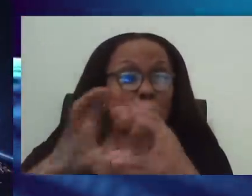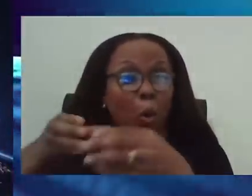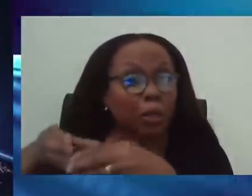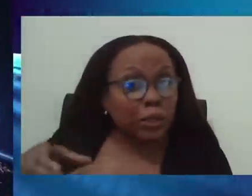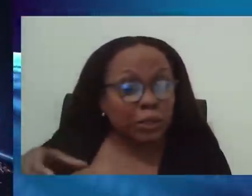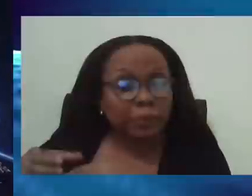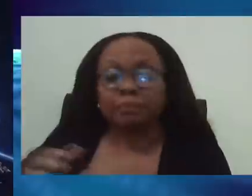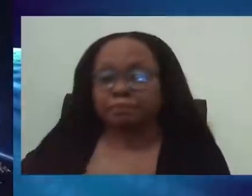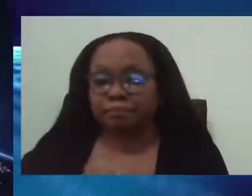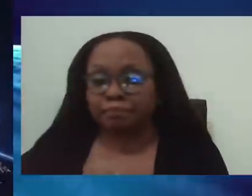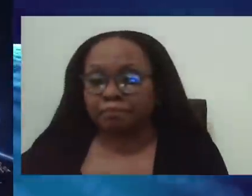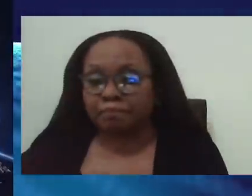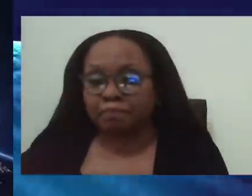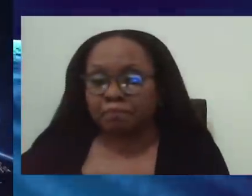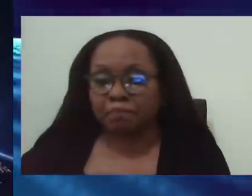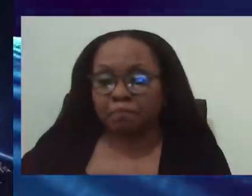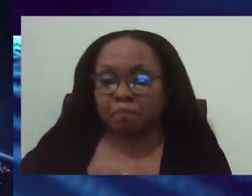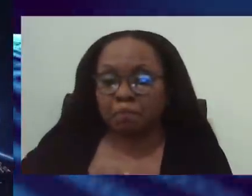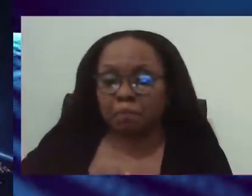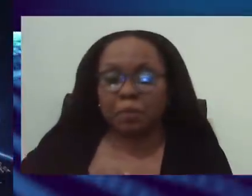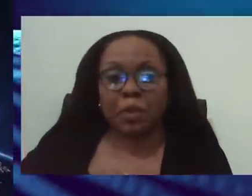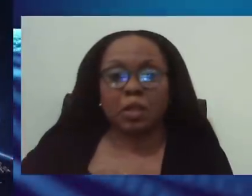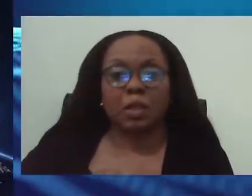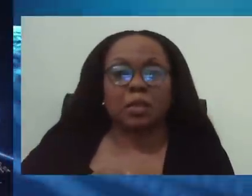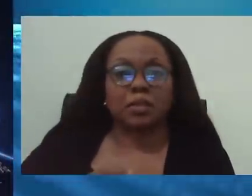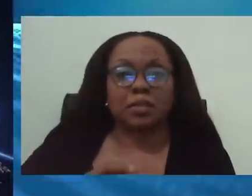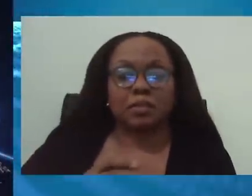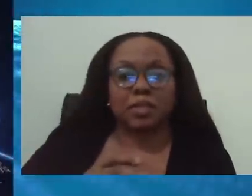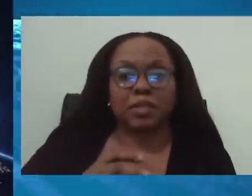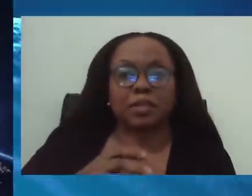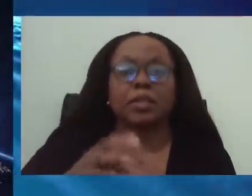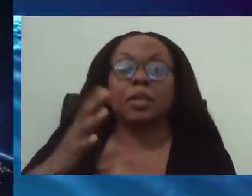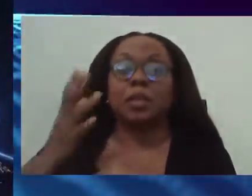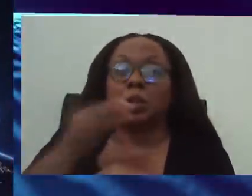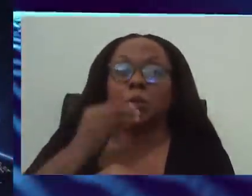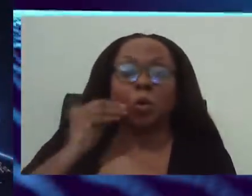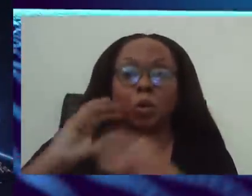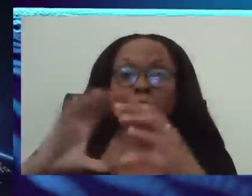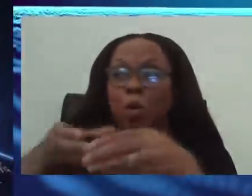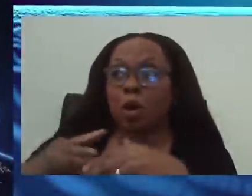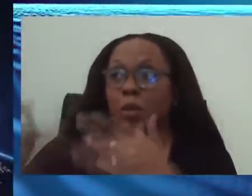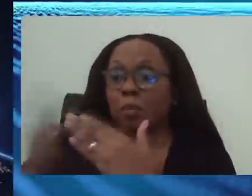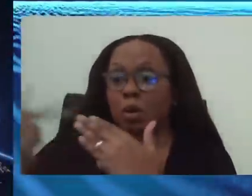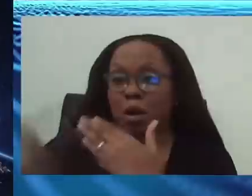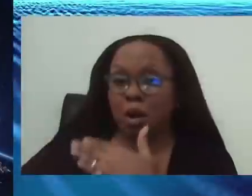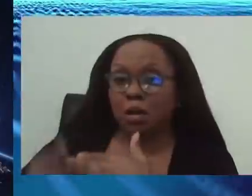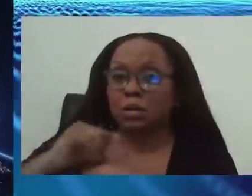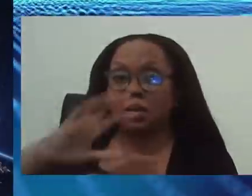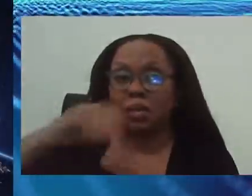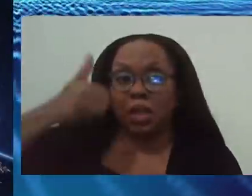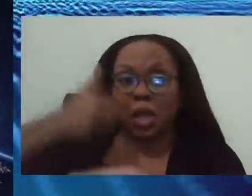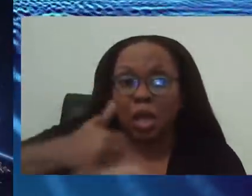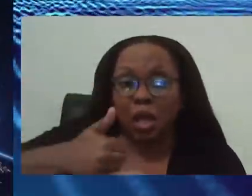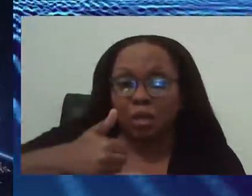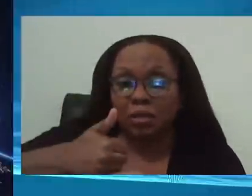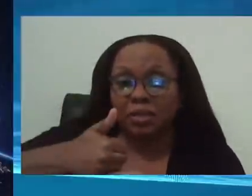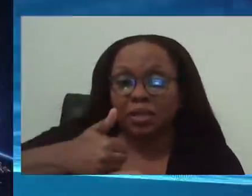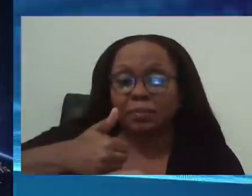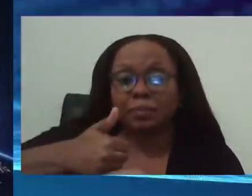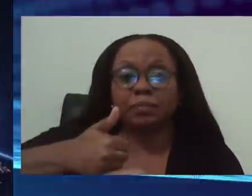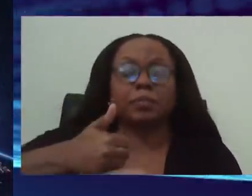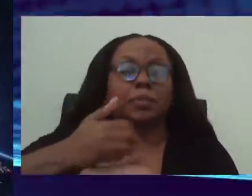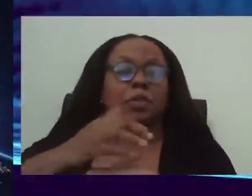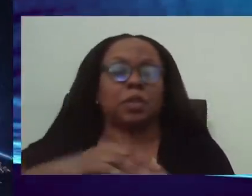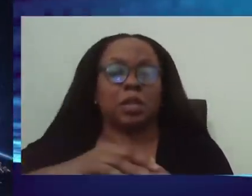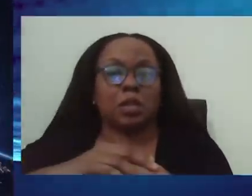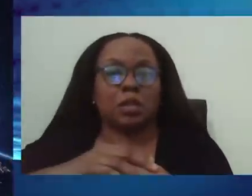quarantine program really has not been put in place for persons who are coming in,